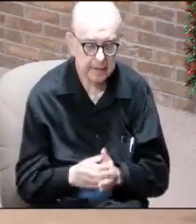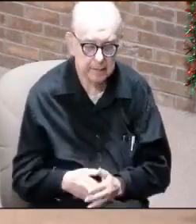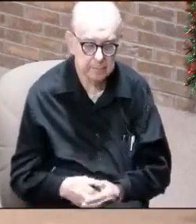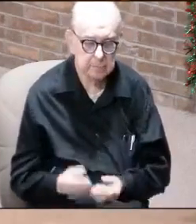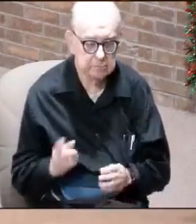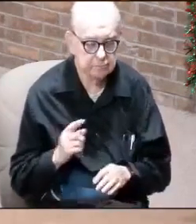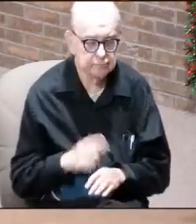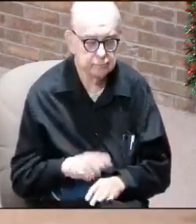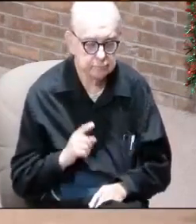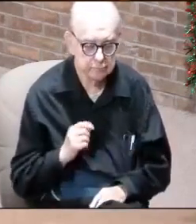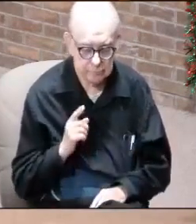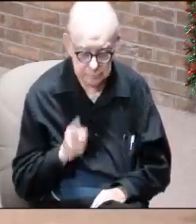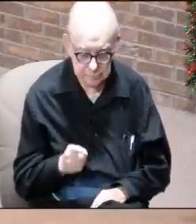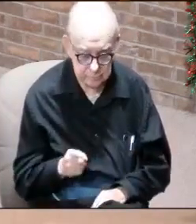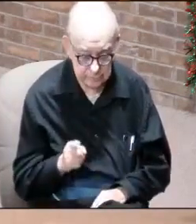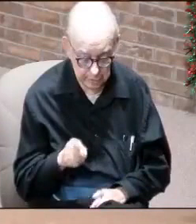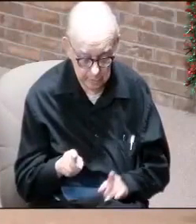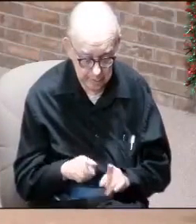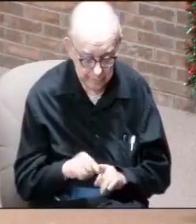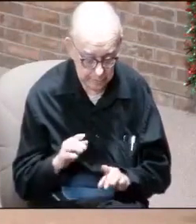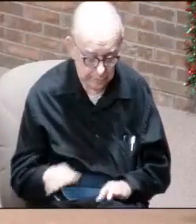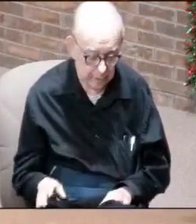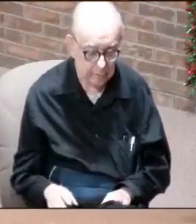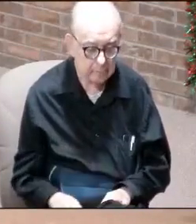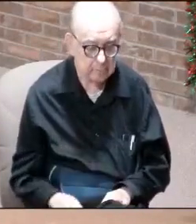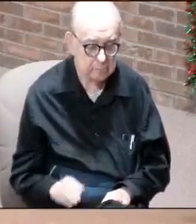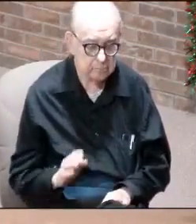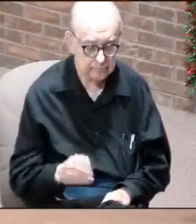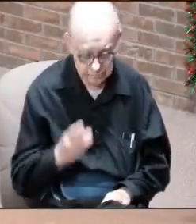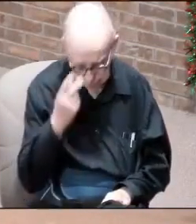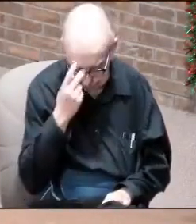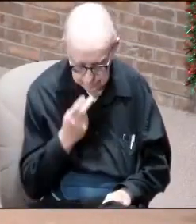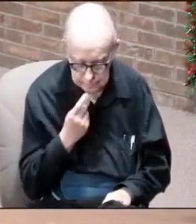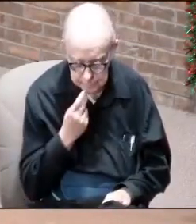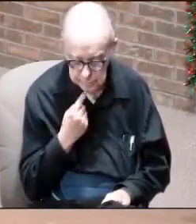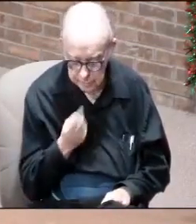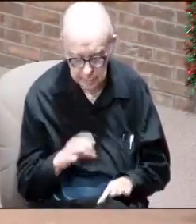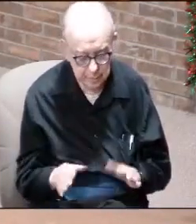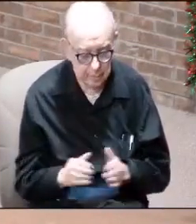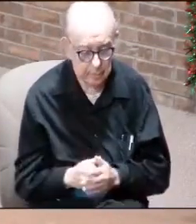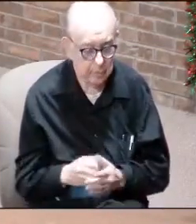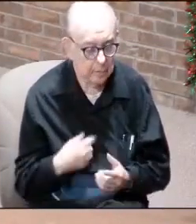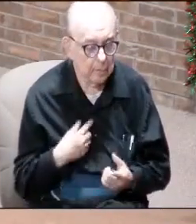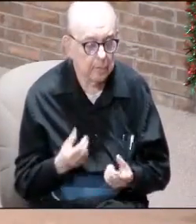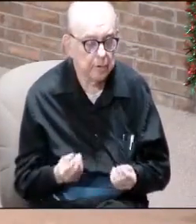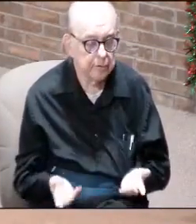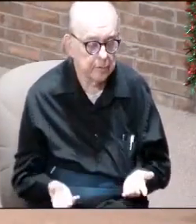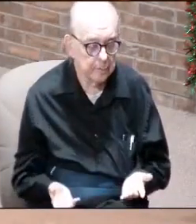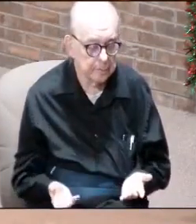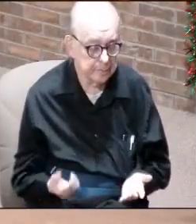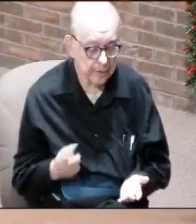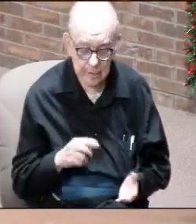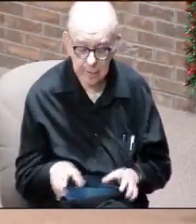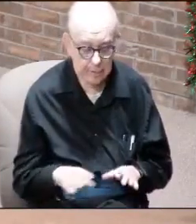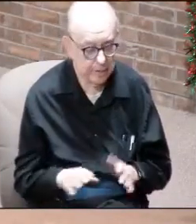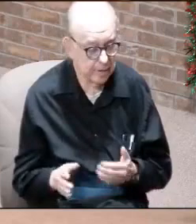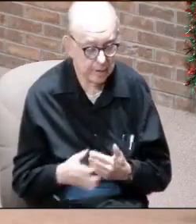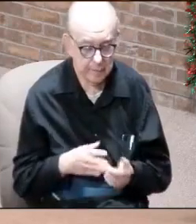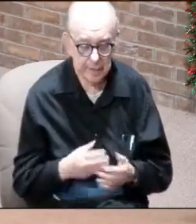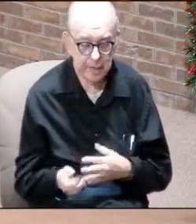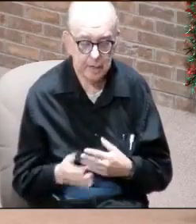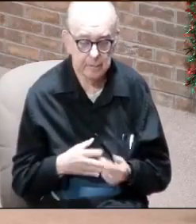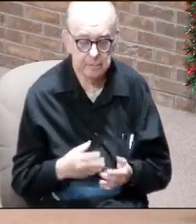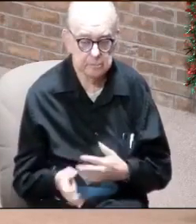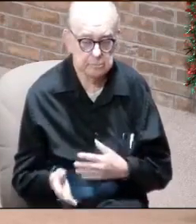Or how many times did you as a child, your parents told you, don't do that. And what did you do? You did it.